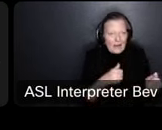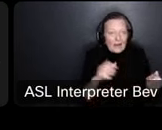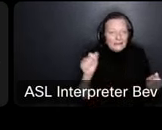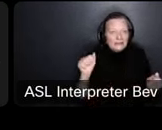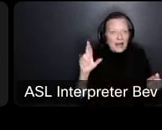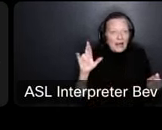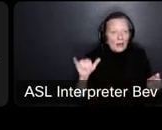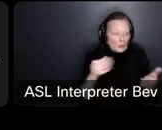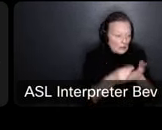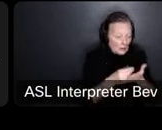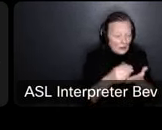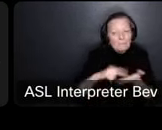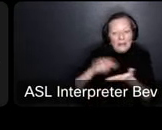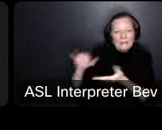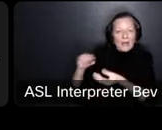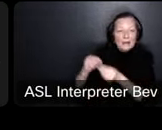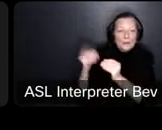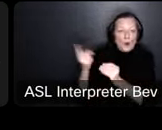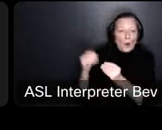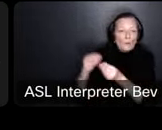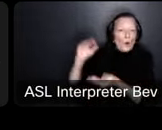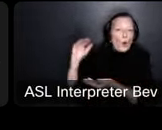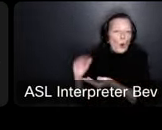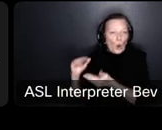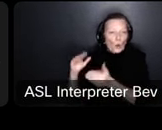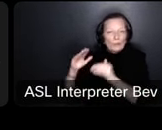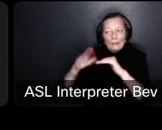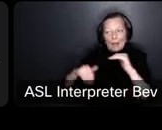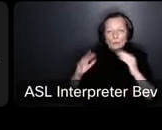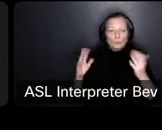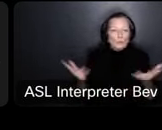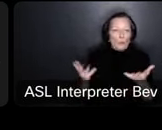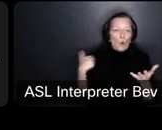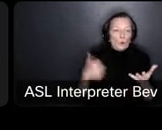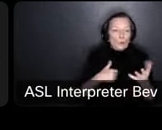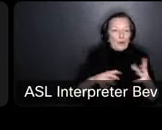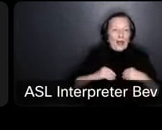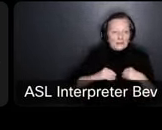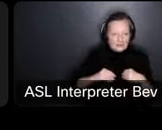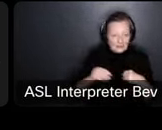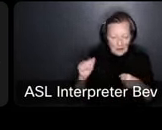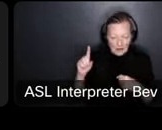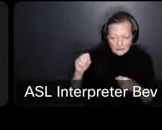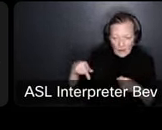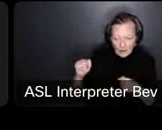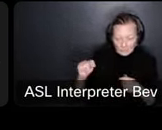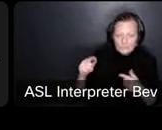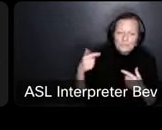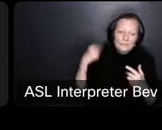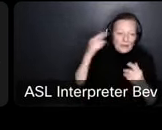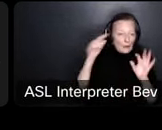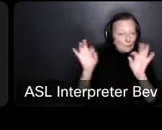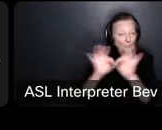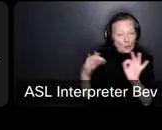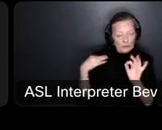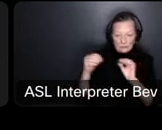always be lower than what we adopted and i think that's just important to be transparent that i'm trying to make sure that i'm painting out there a very